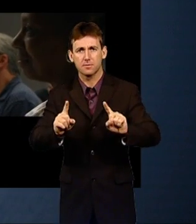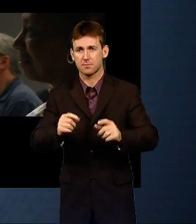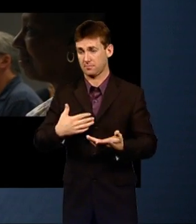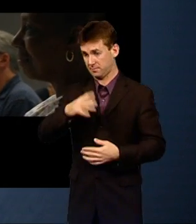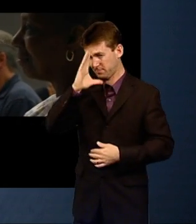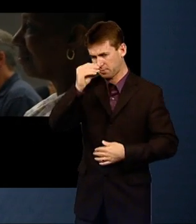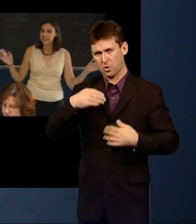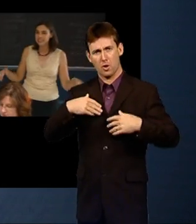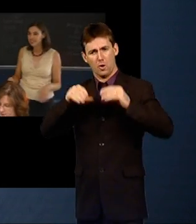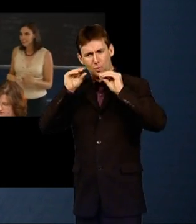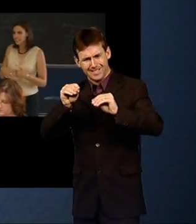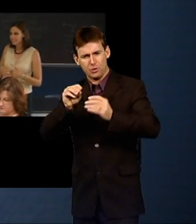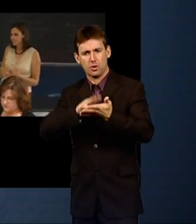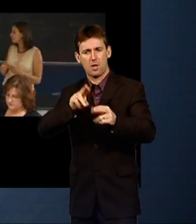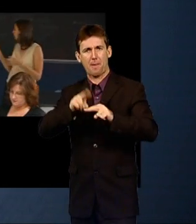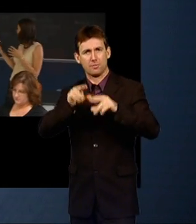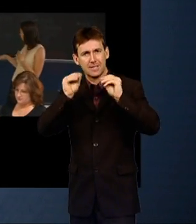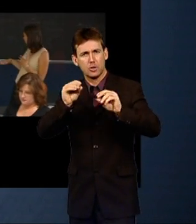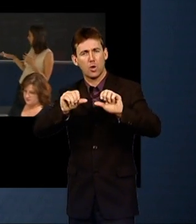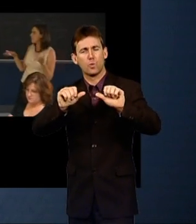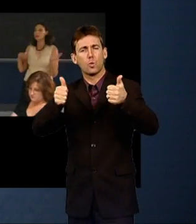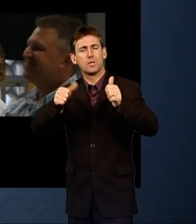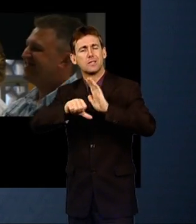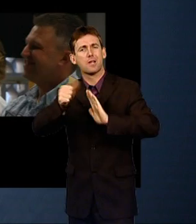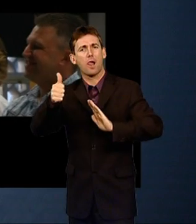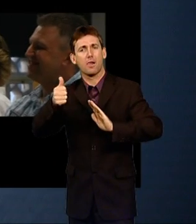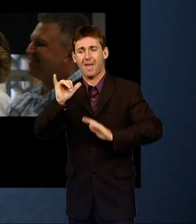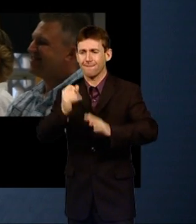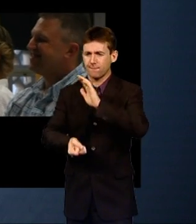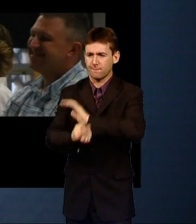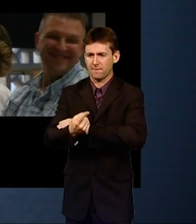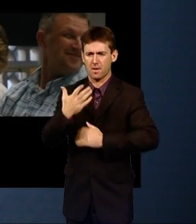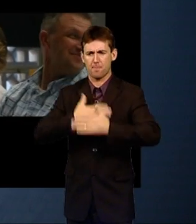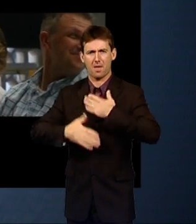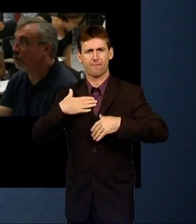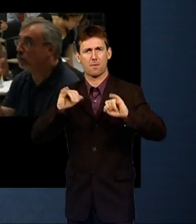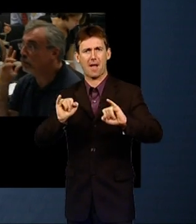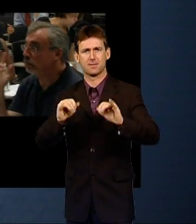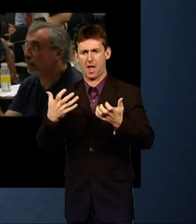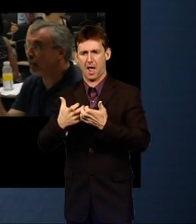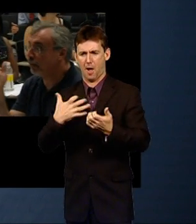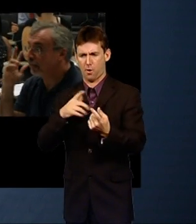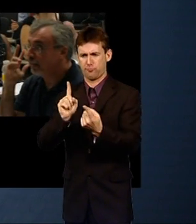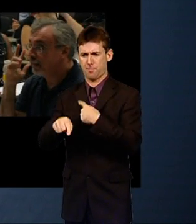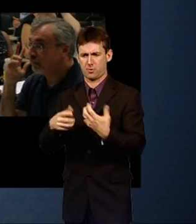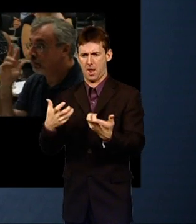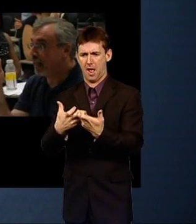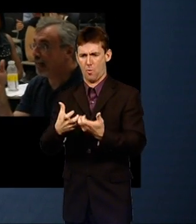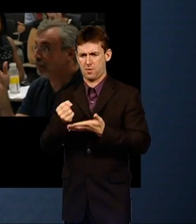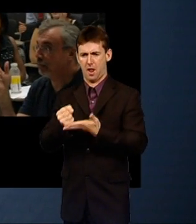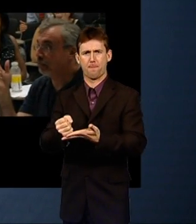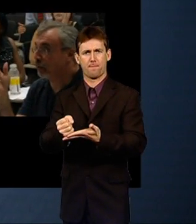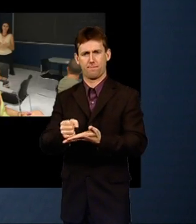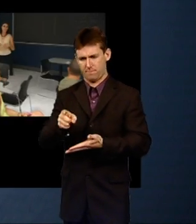good parenting skills. We teach them what to do if their child misbehaves, how to respond appropriately to the child's misbehavior that will help the child